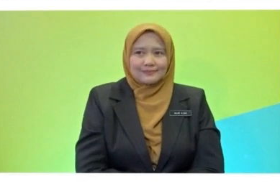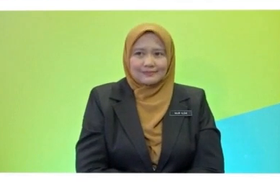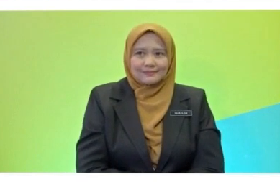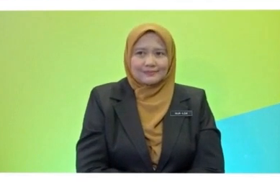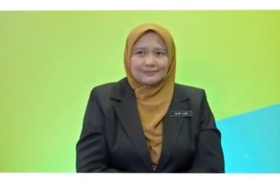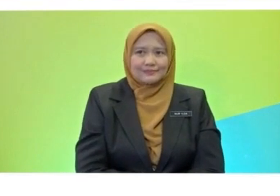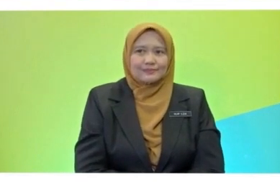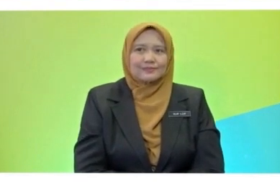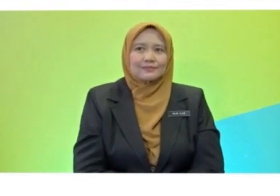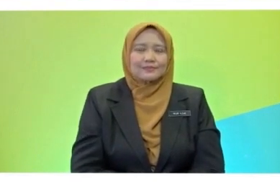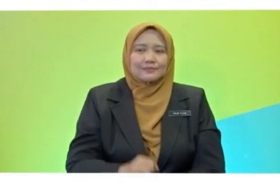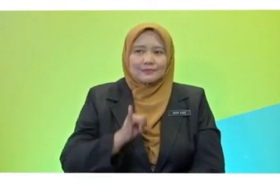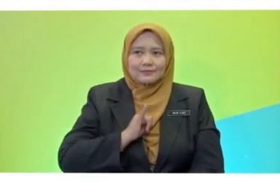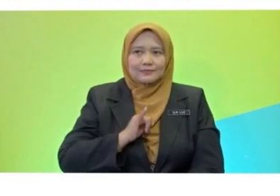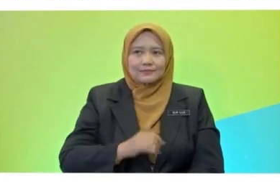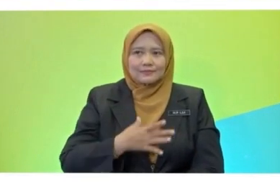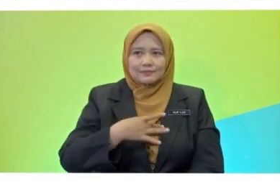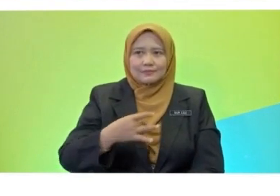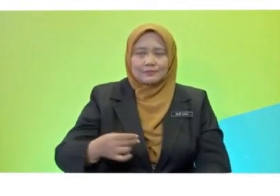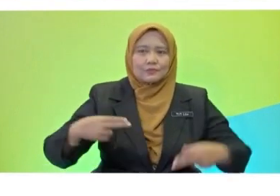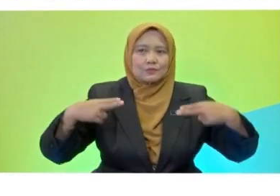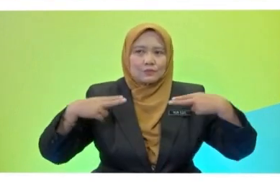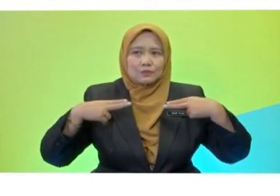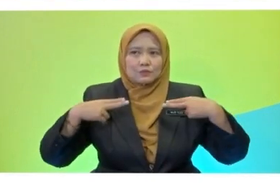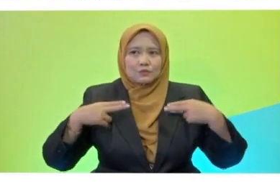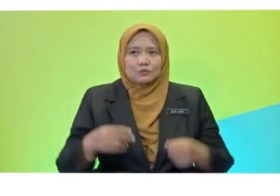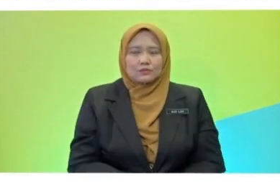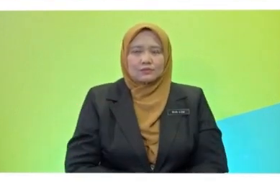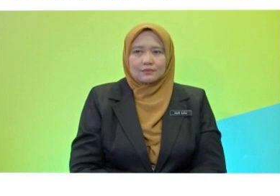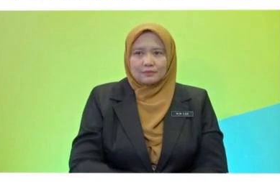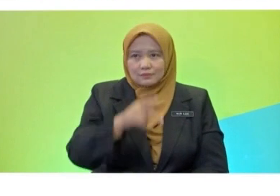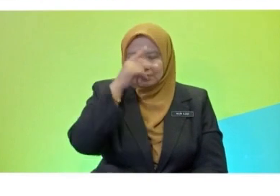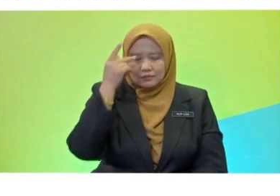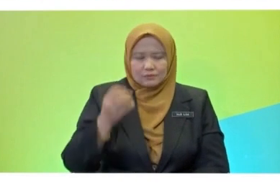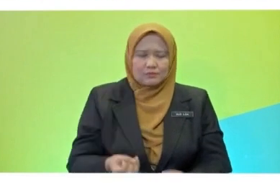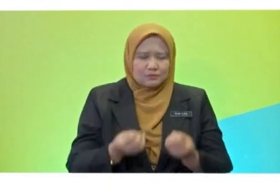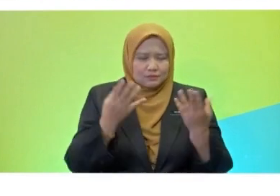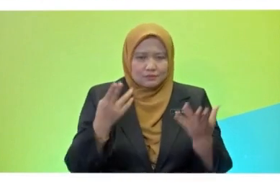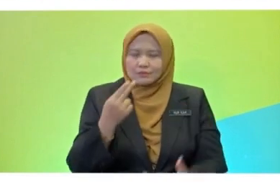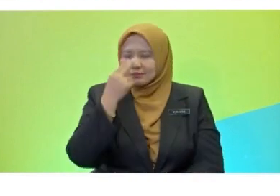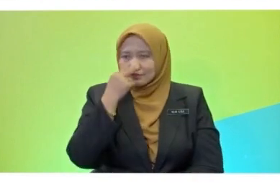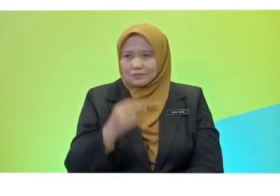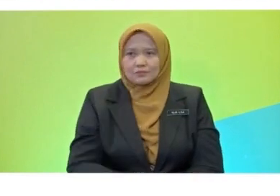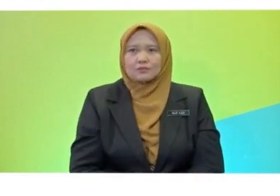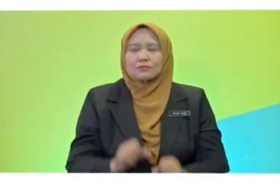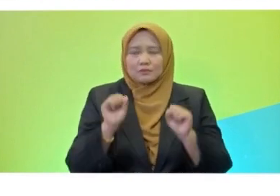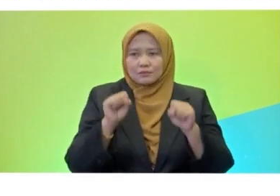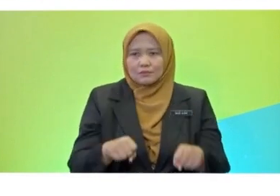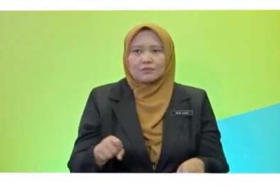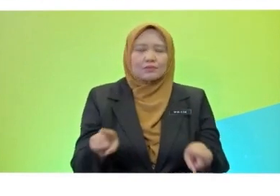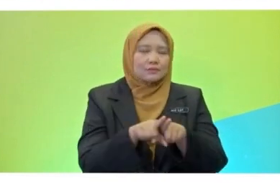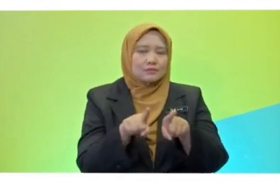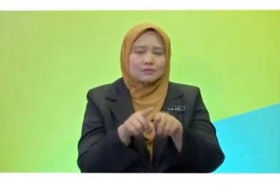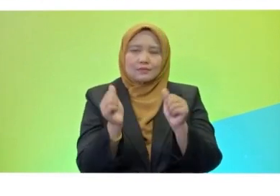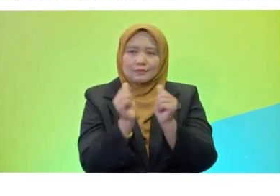I like holidays because it's so much fun and I get to spend time with my family.